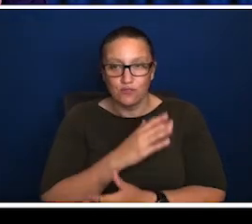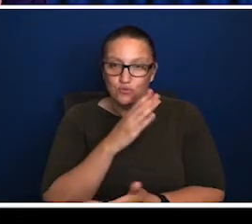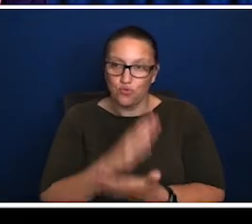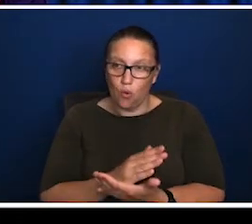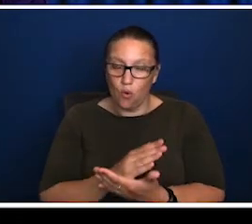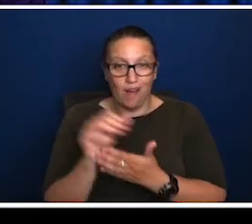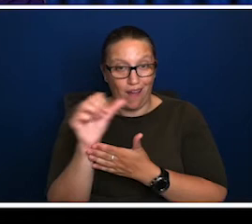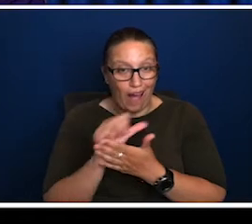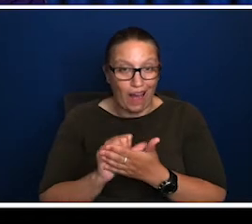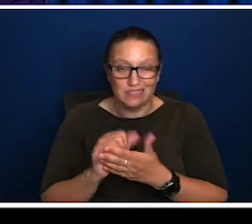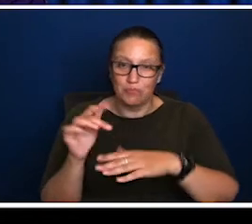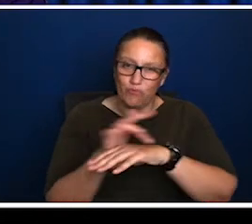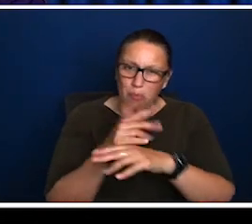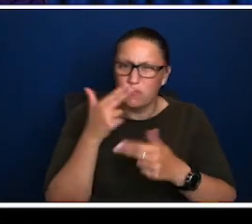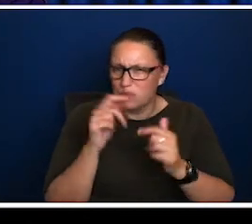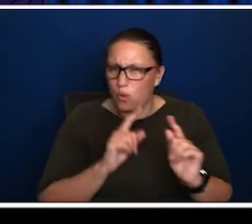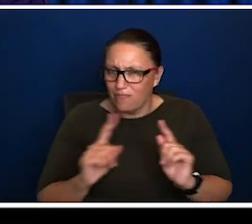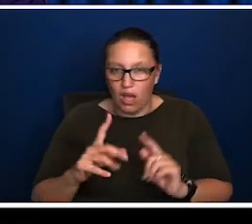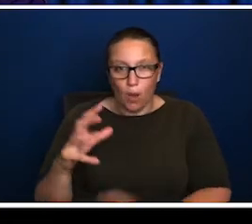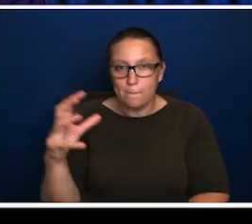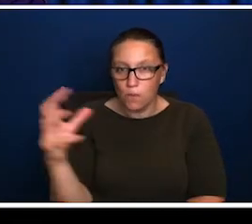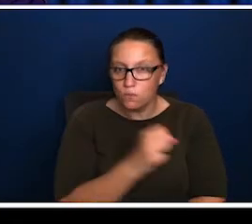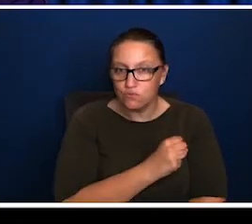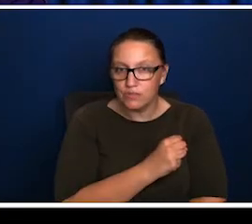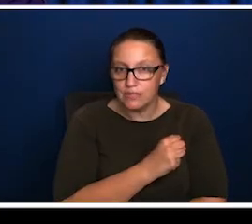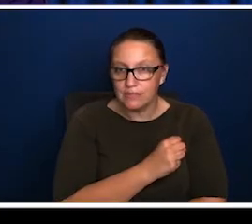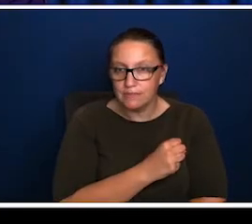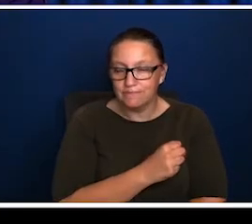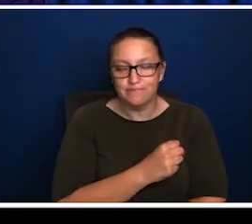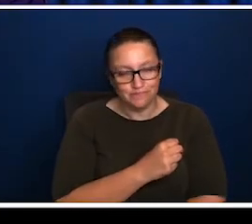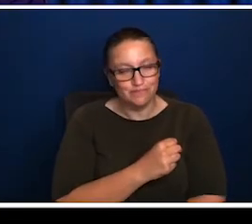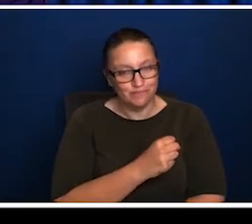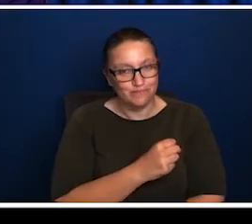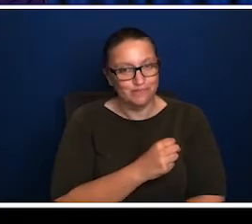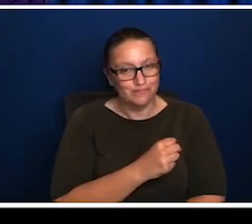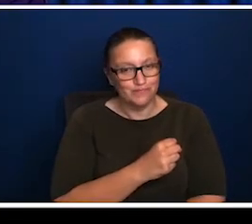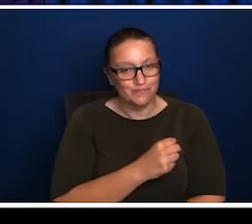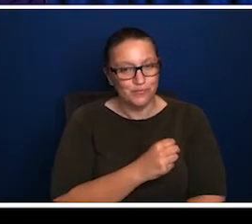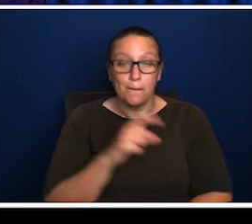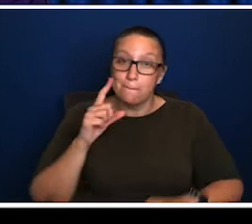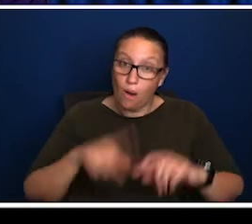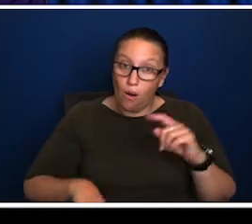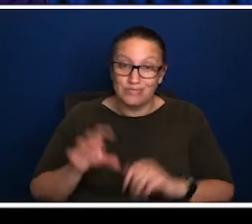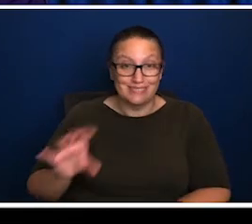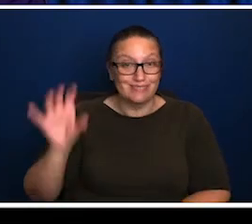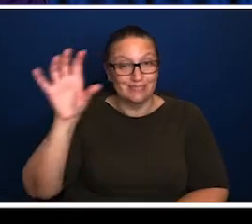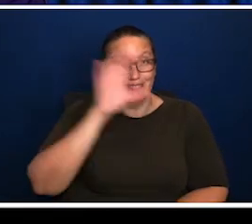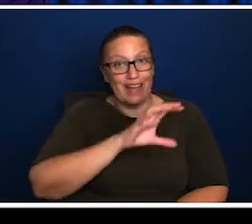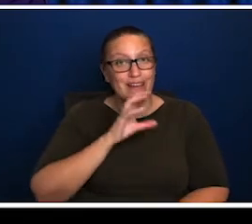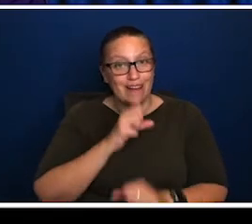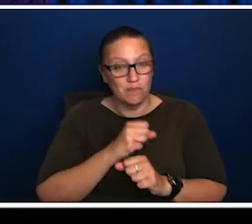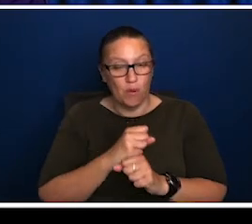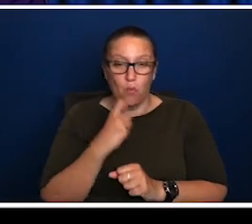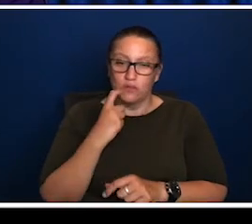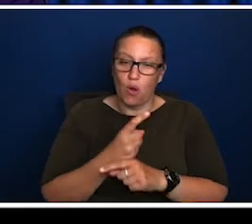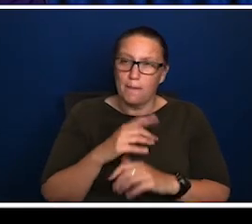that you put the asset on every education department to make this side of it compulsory. Now, the other way to think